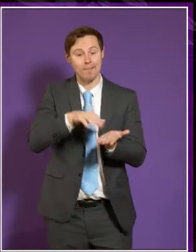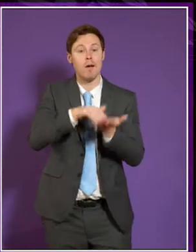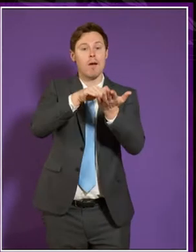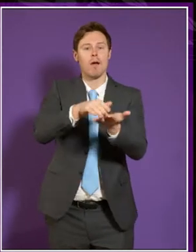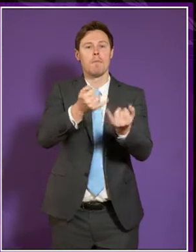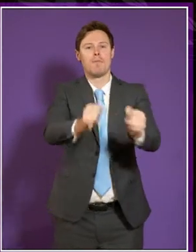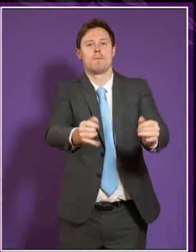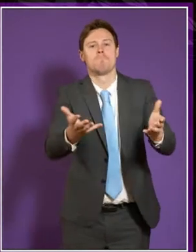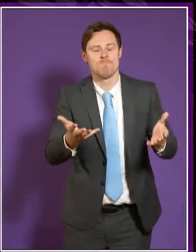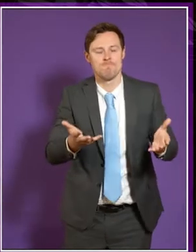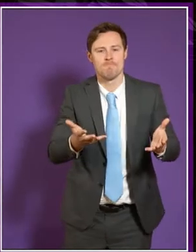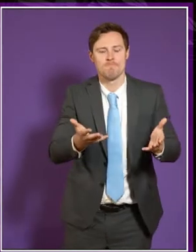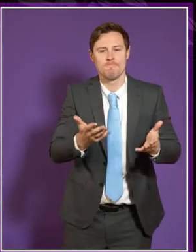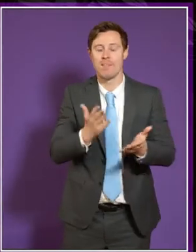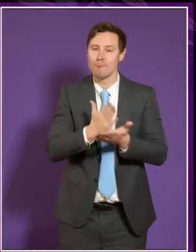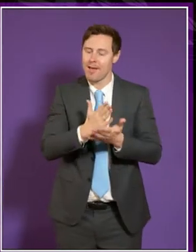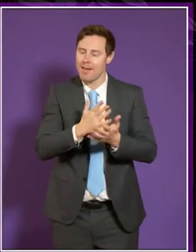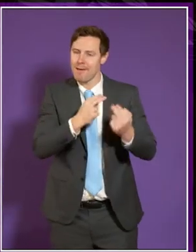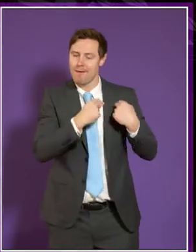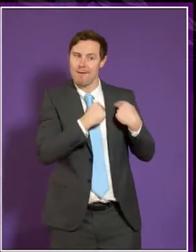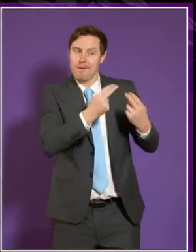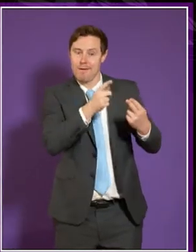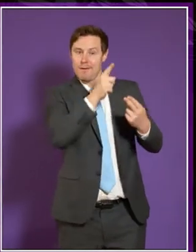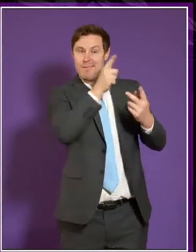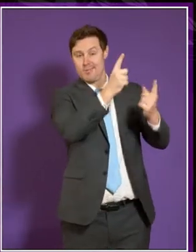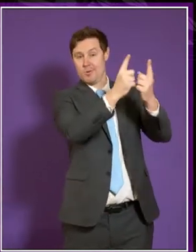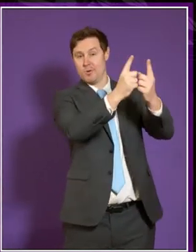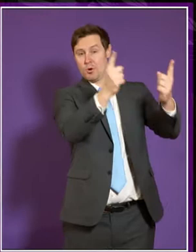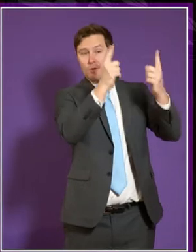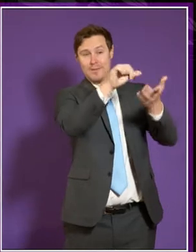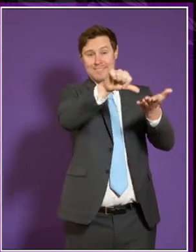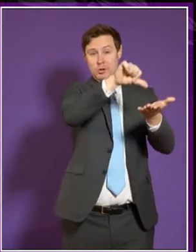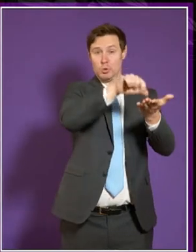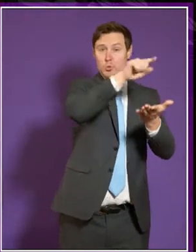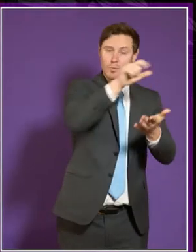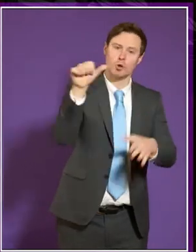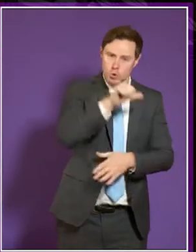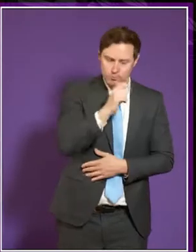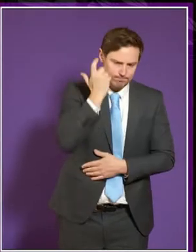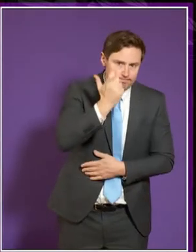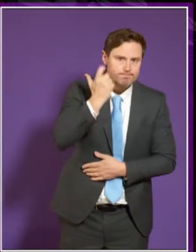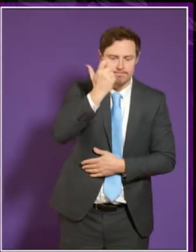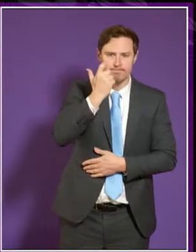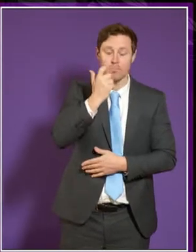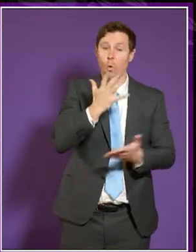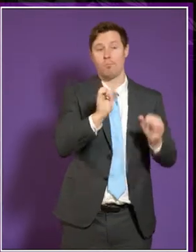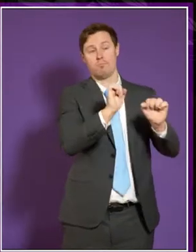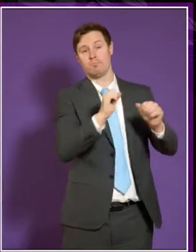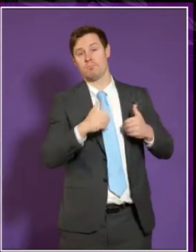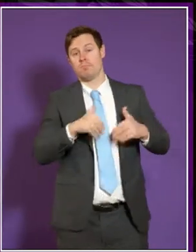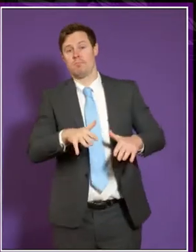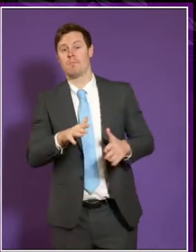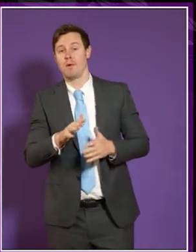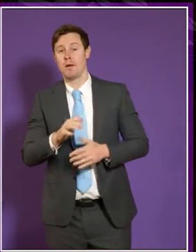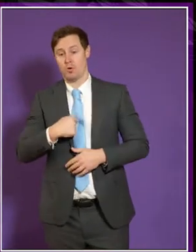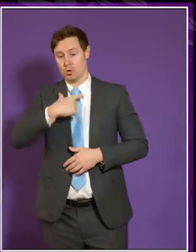if it's very much down to the institution, perhaps taking these things into account or not, the student might